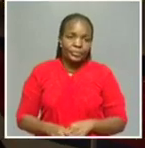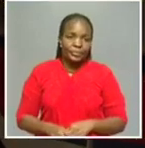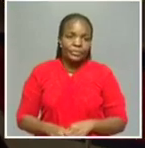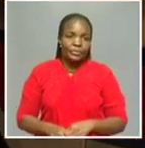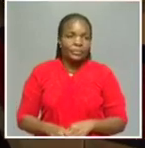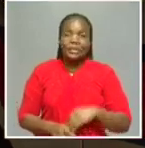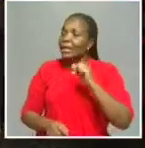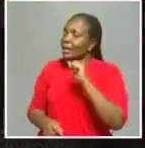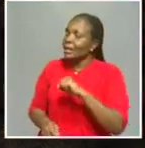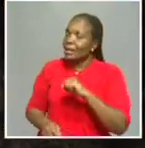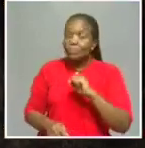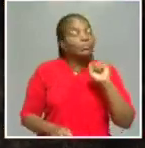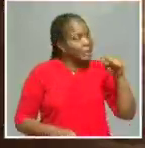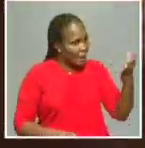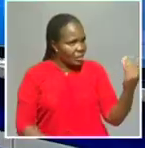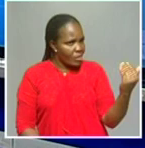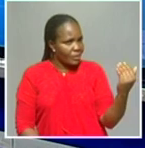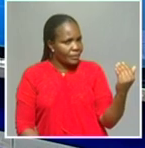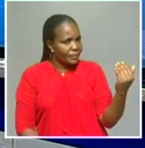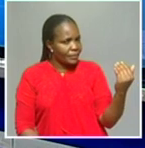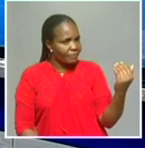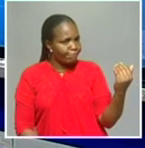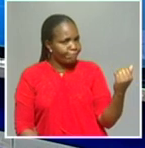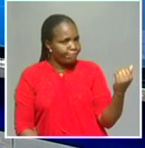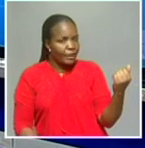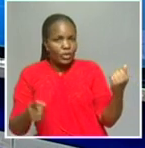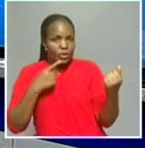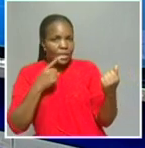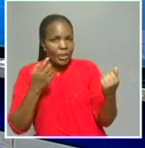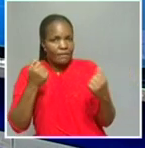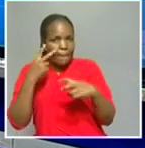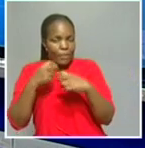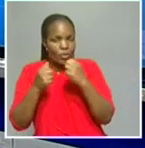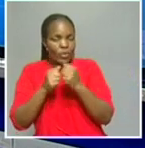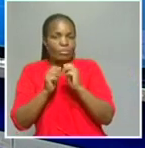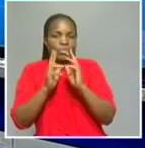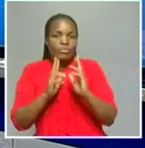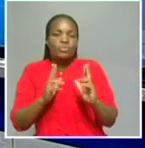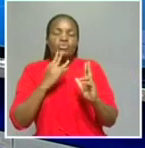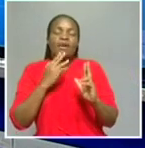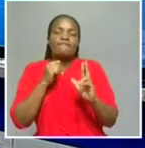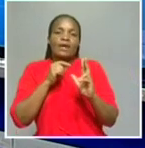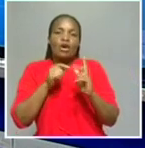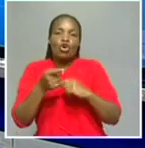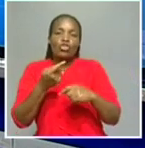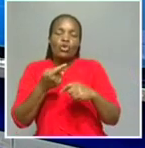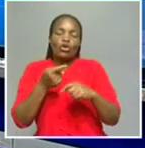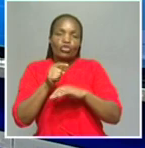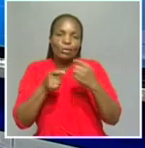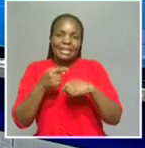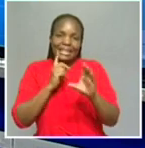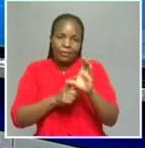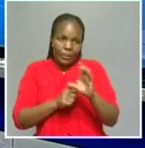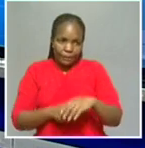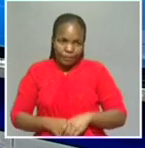Yes. As far as you just mentioned having an issue with club owners, and we do know that you'd like to